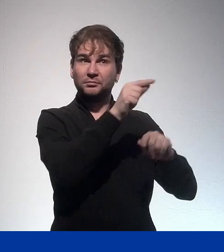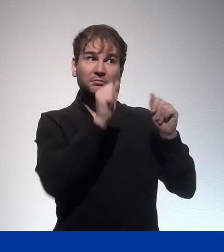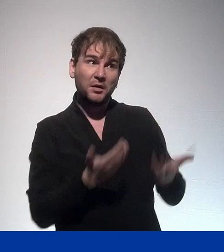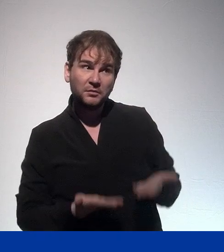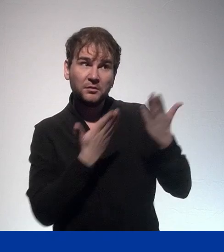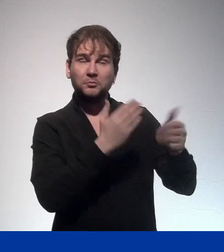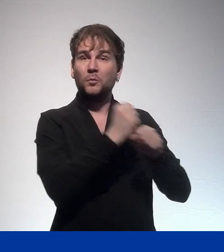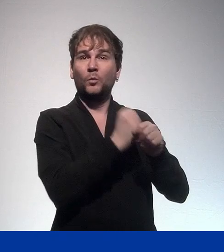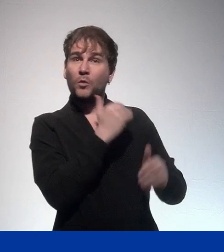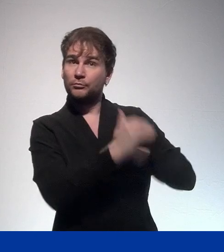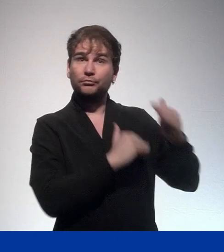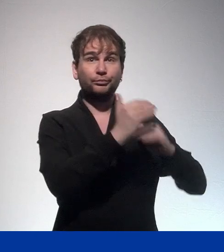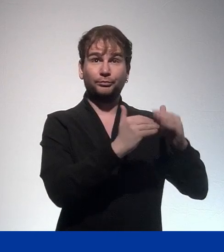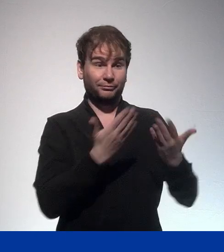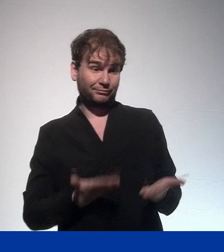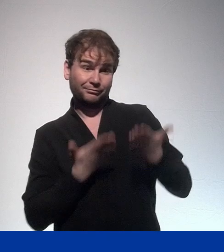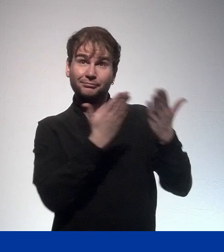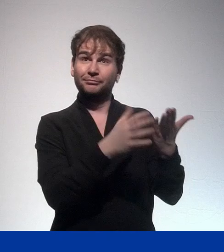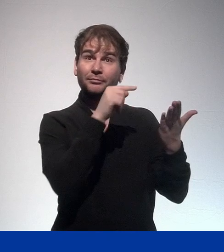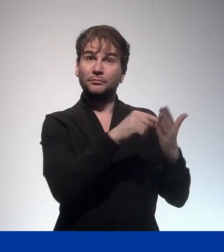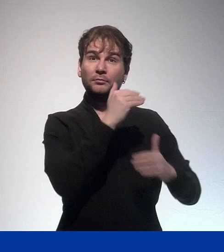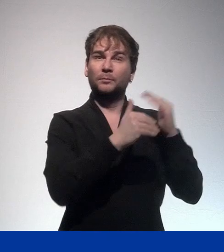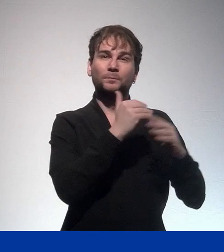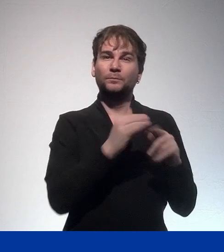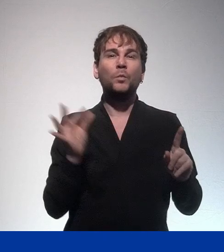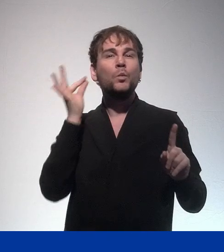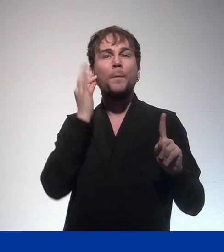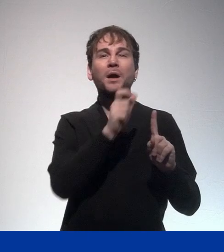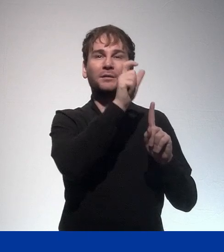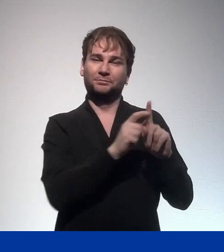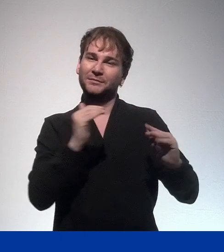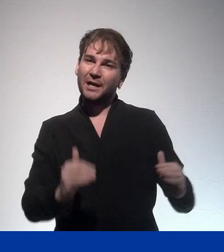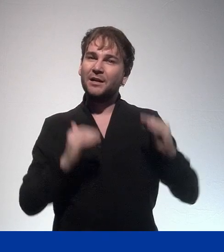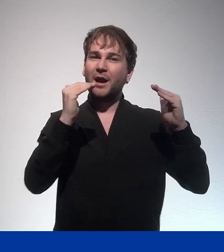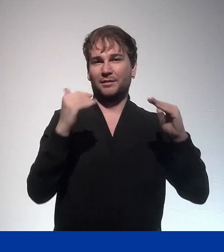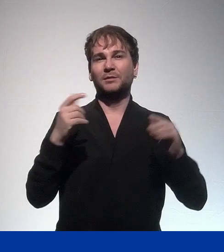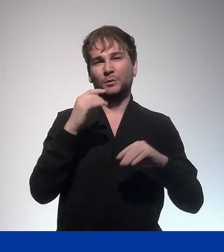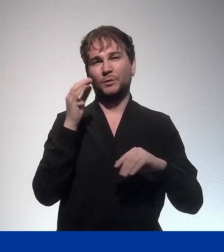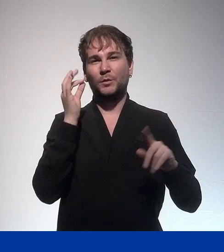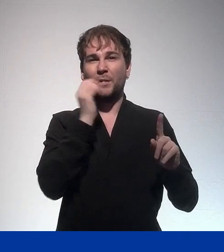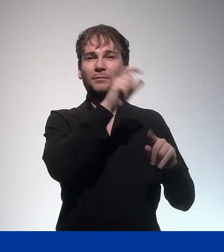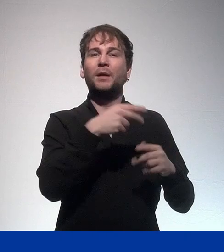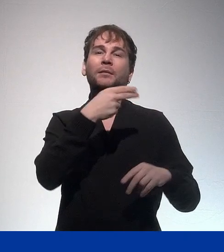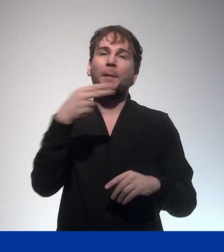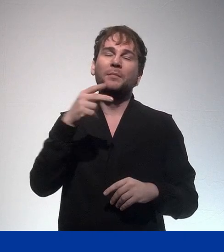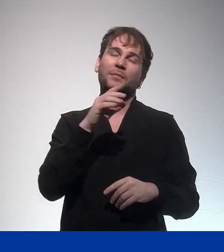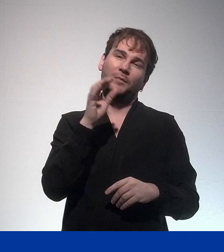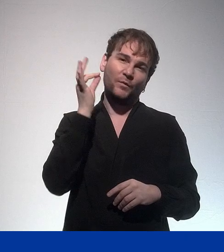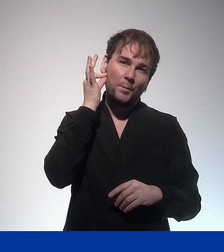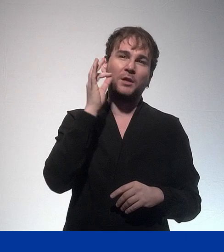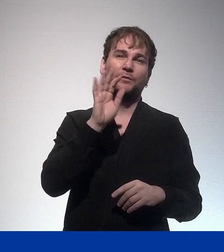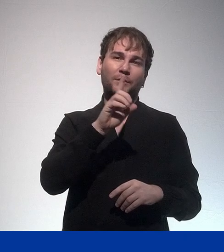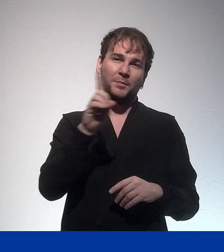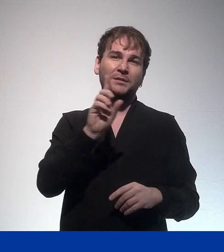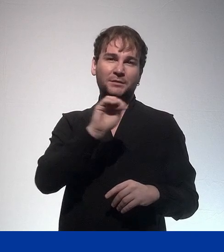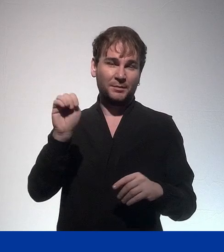For now, I would like to call upon the Director General, Snezana Samacic Markovic, because I believe she